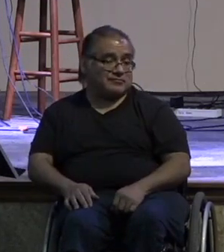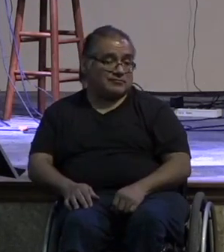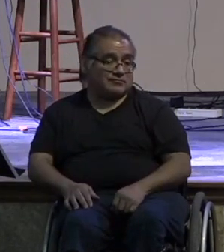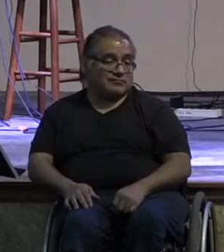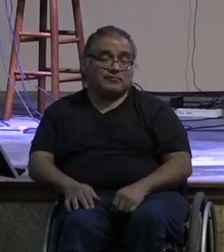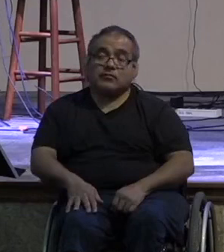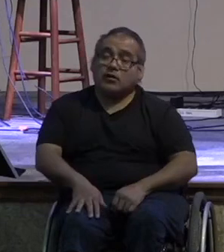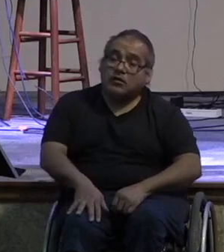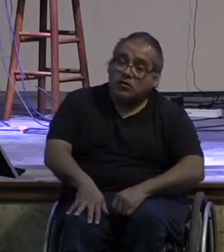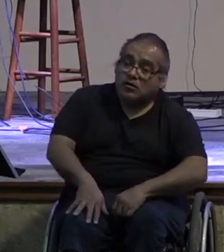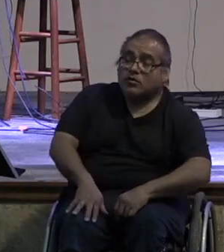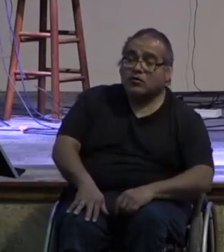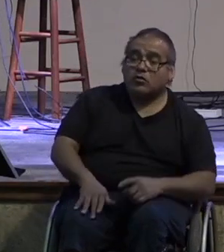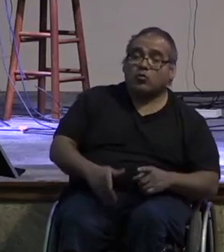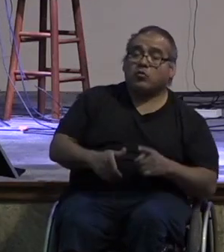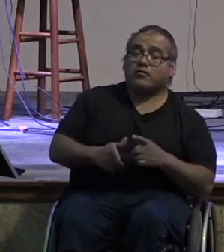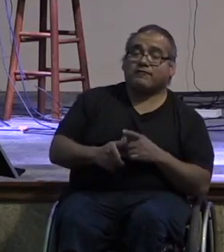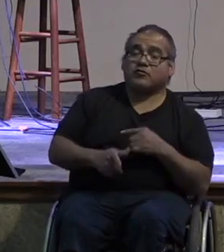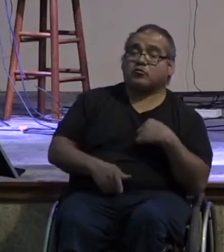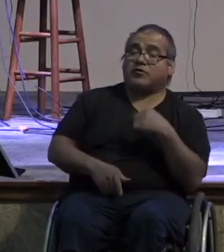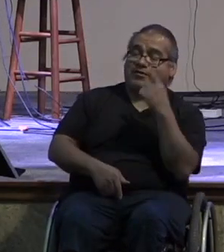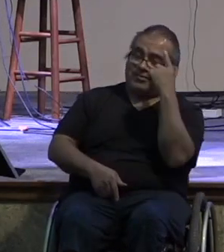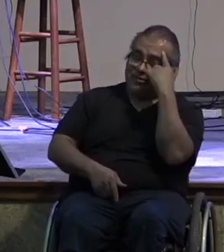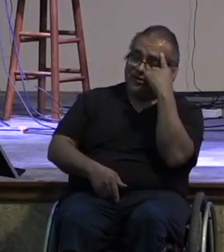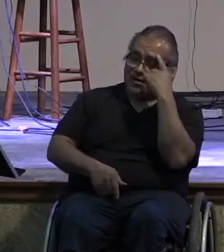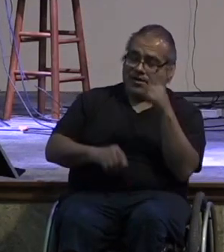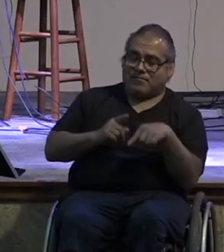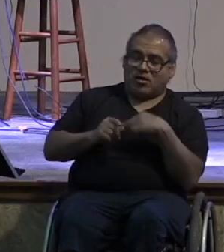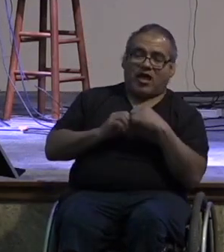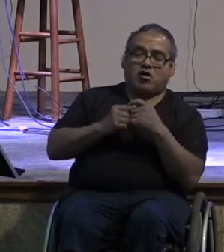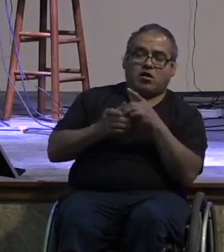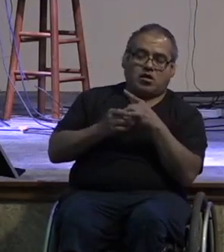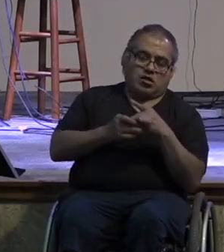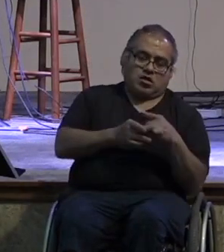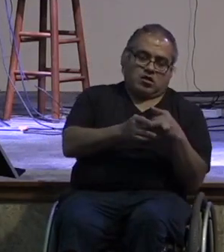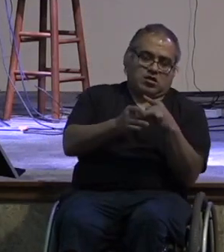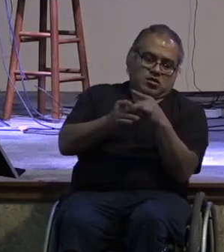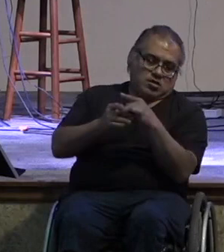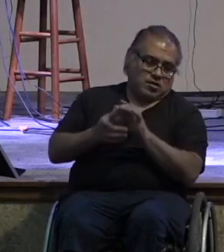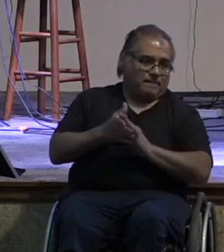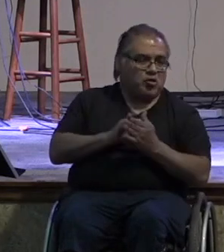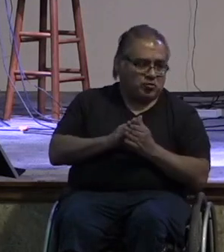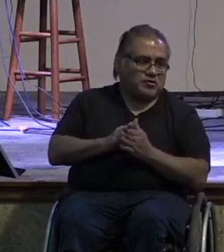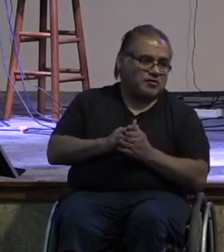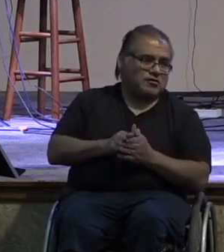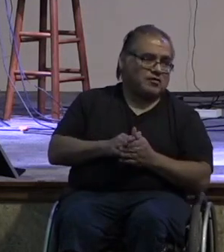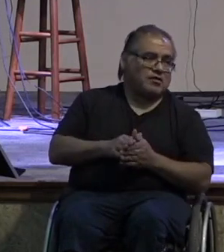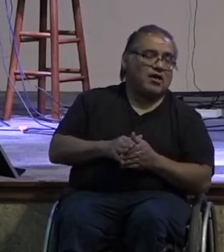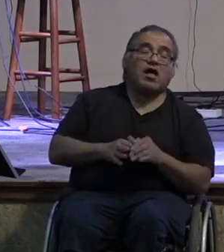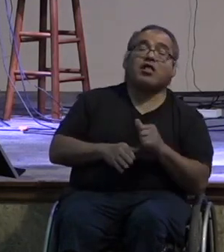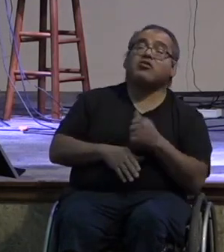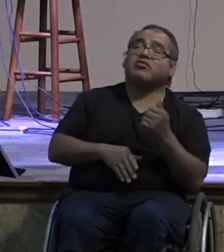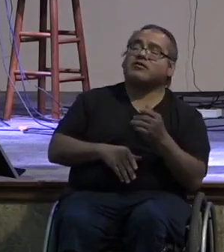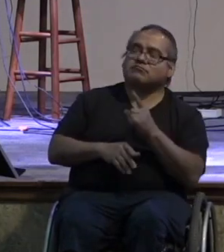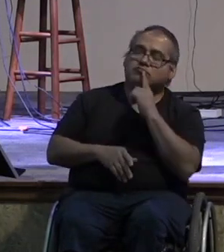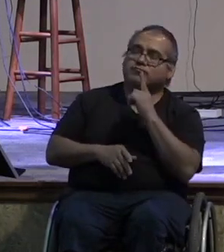so we need to think in community when we come to this topic of stewardship another reason we may cringe when we think